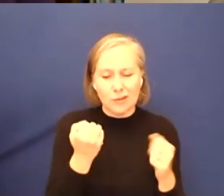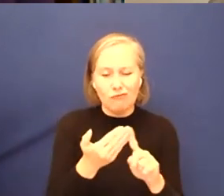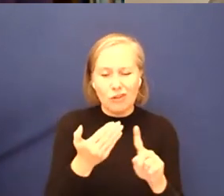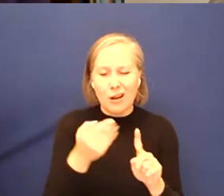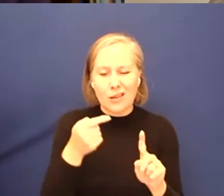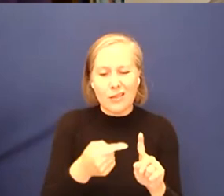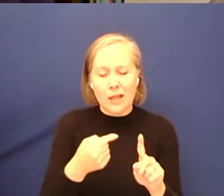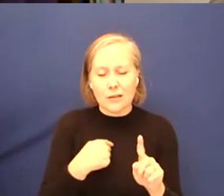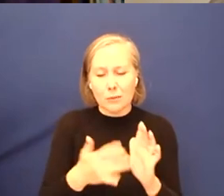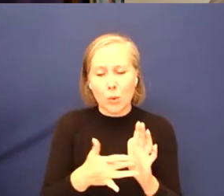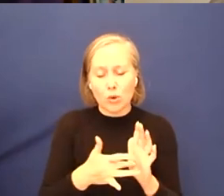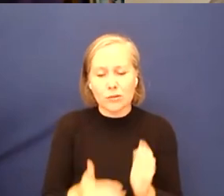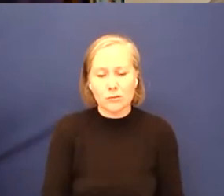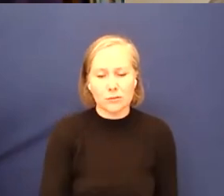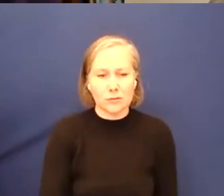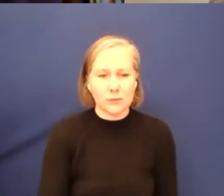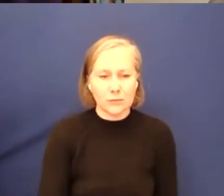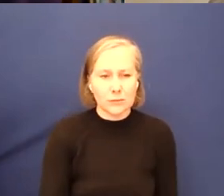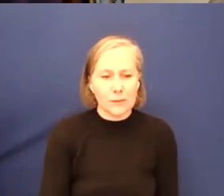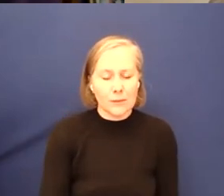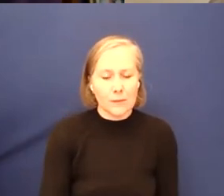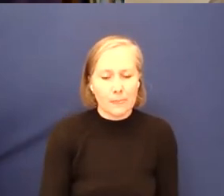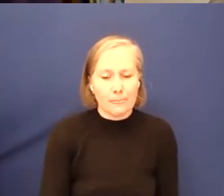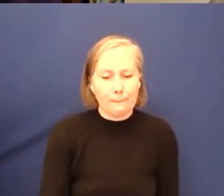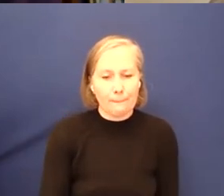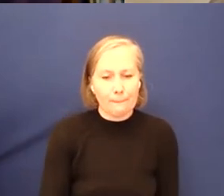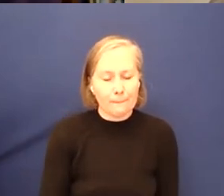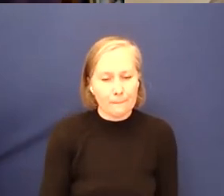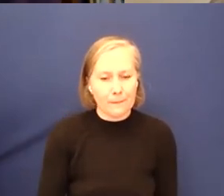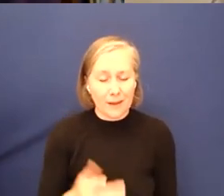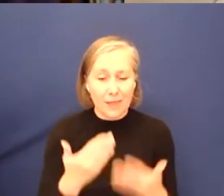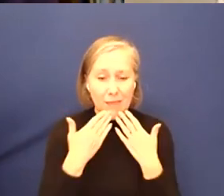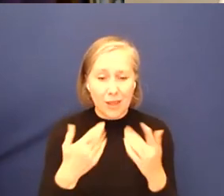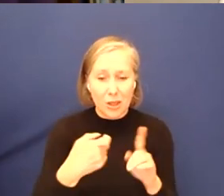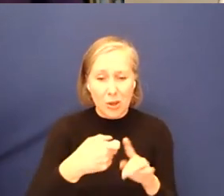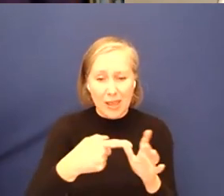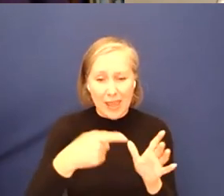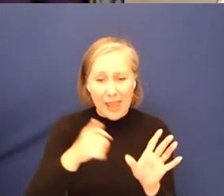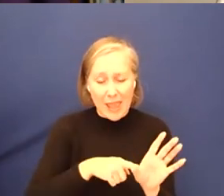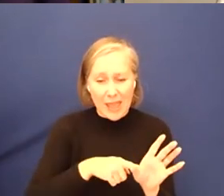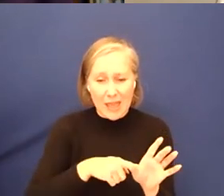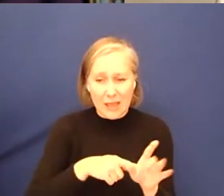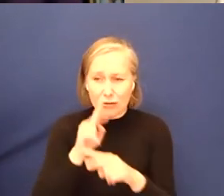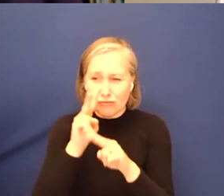important. Thank you, Kay. Sorry, I'm just reading. There's another question in the chat.